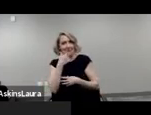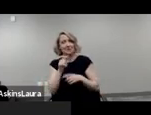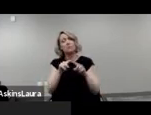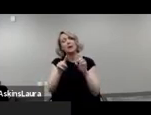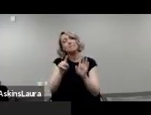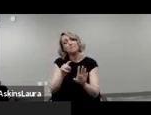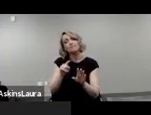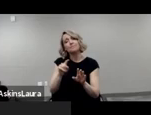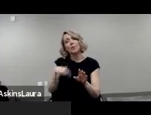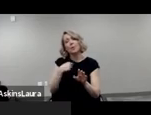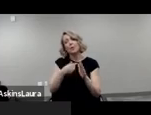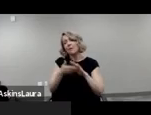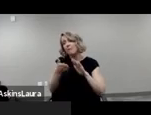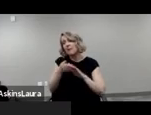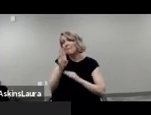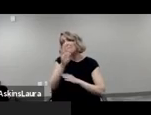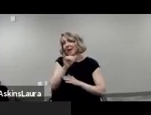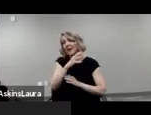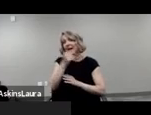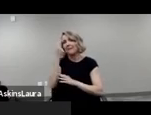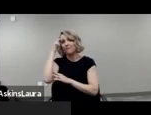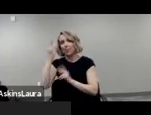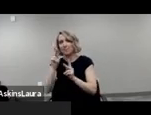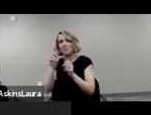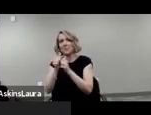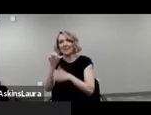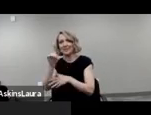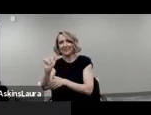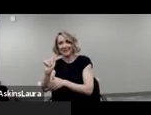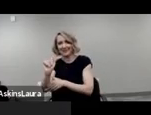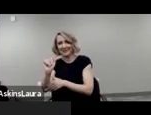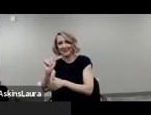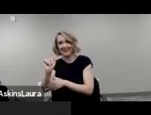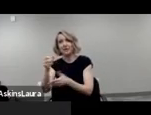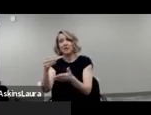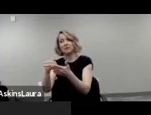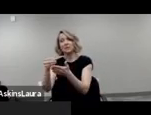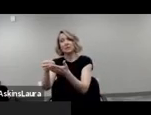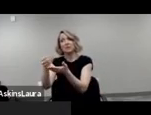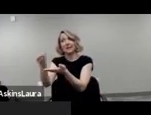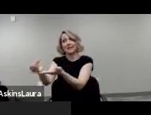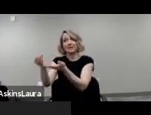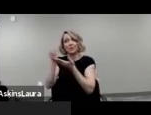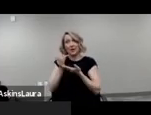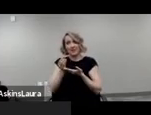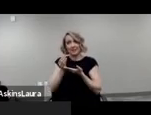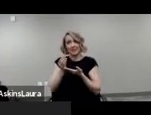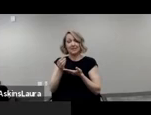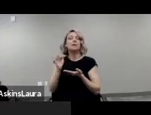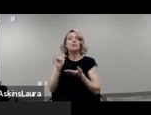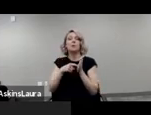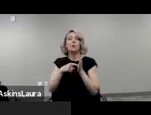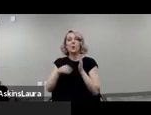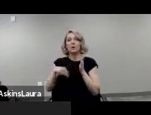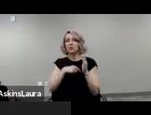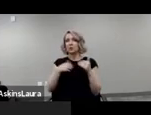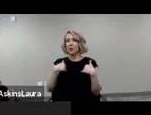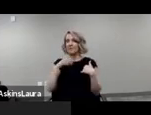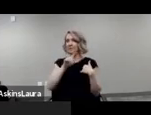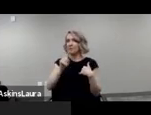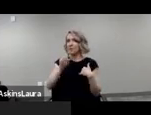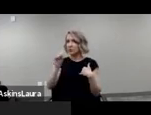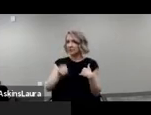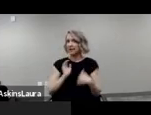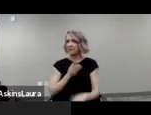run by and for people with disabilities. So the funding that we get to exist requires us to have 51%